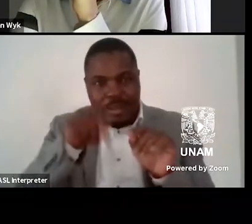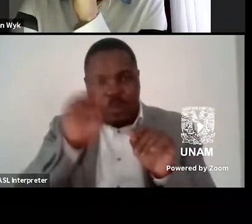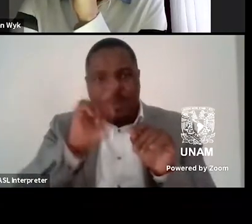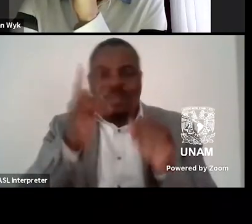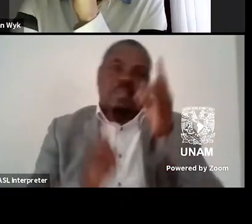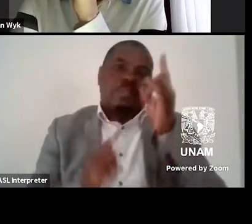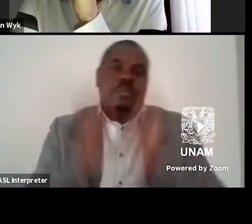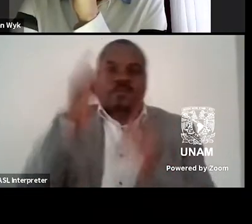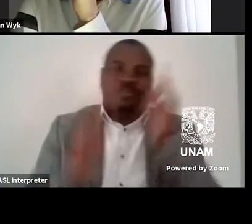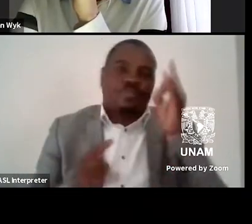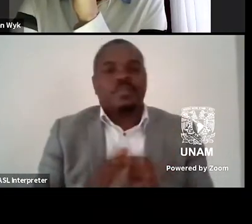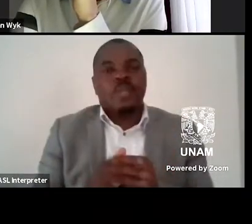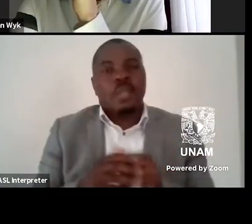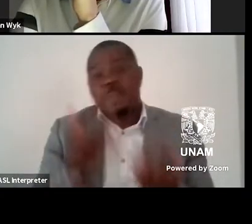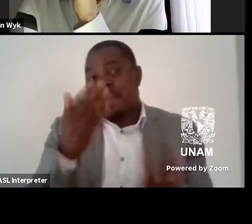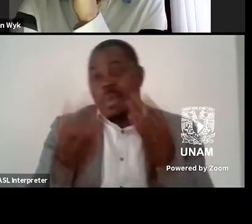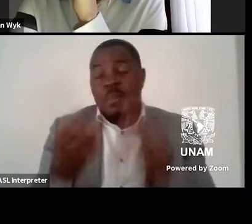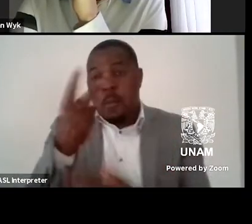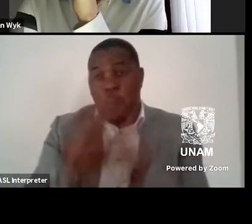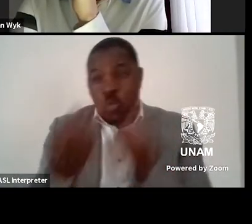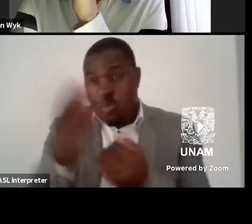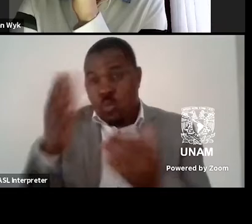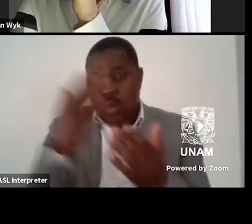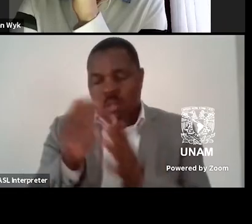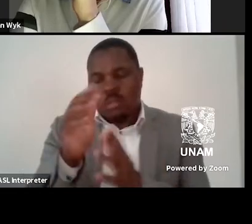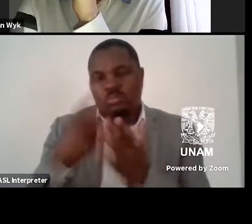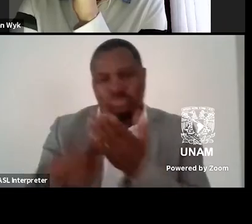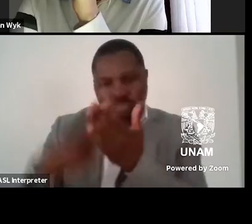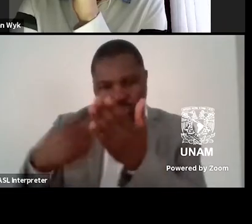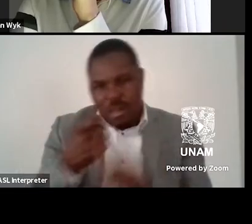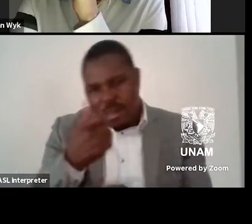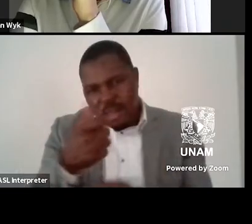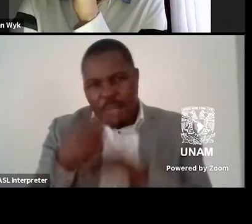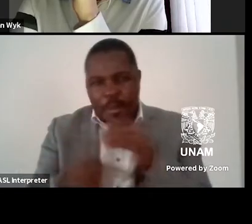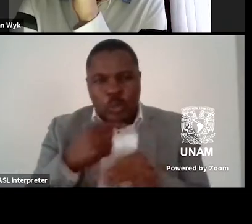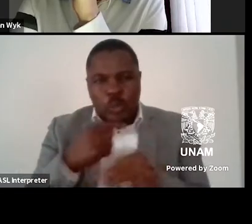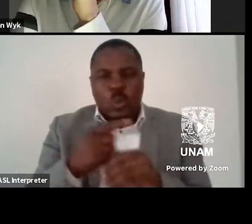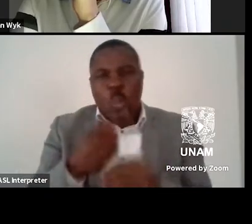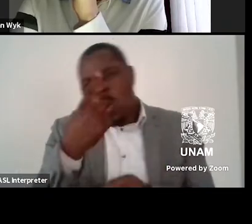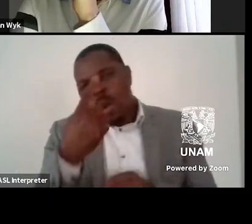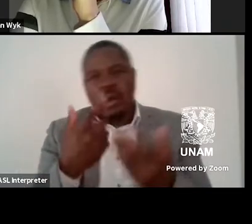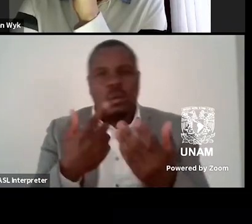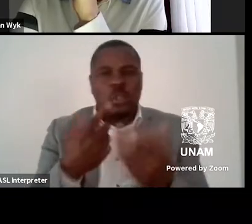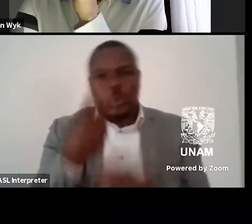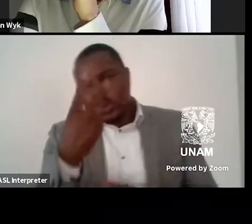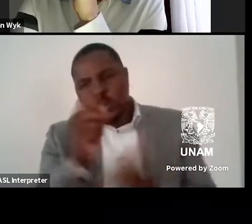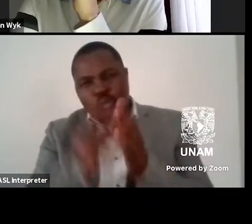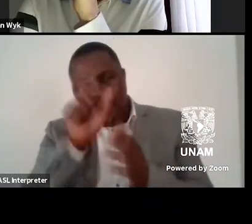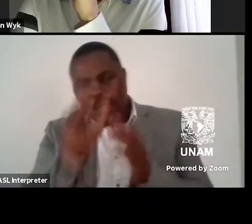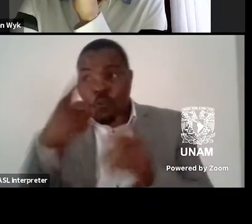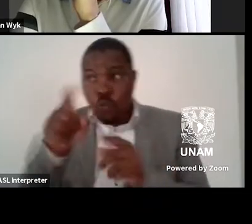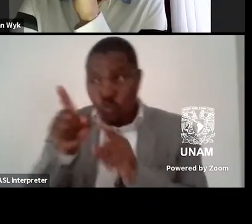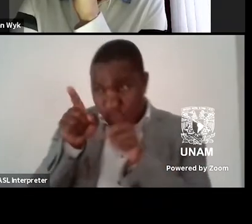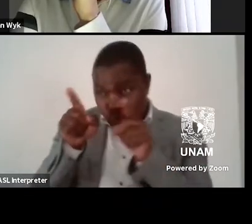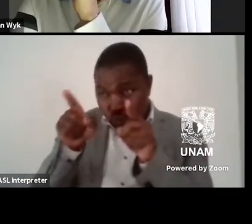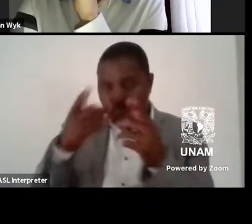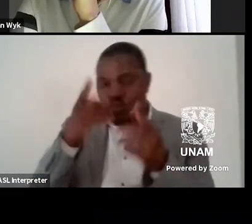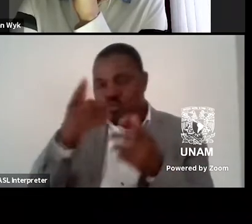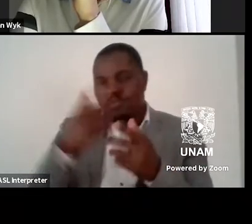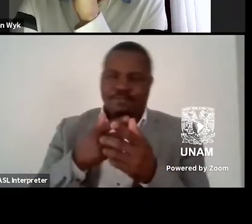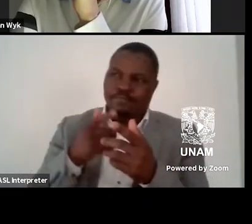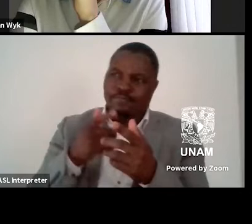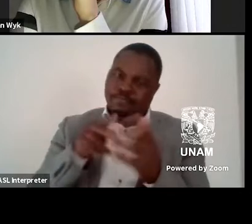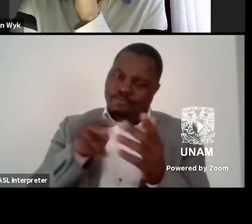So, perhaps you could both talk a little bit about, you One or two writers who, for you, do this in a very